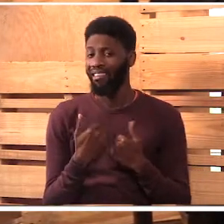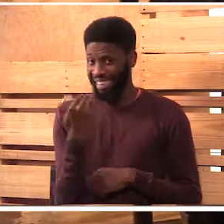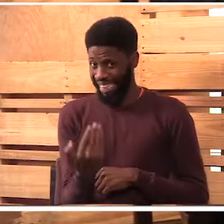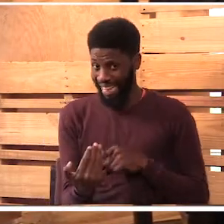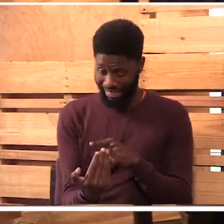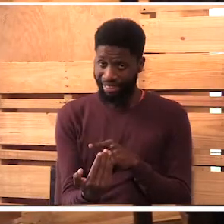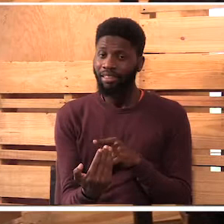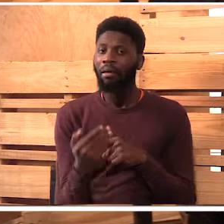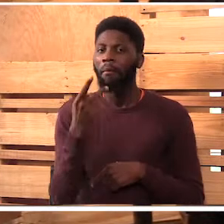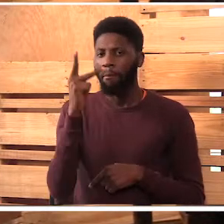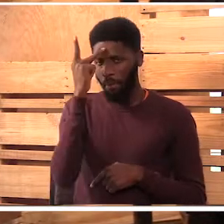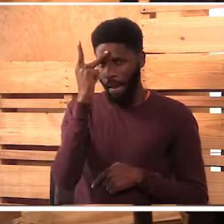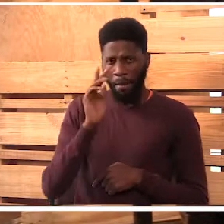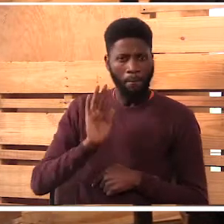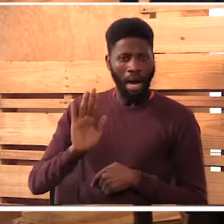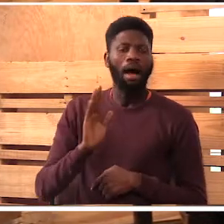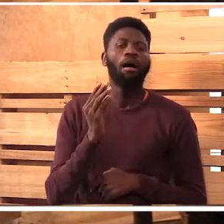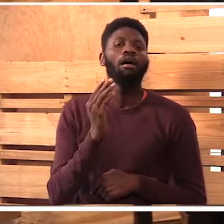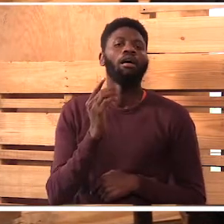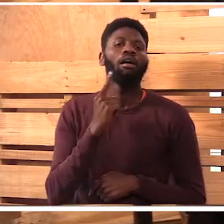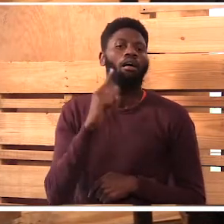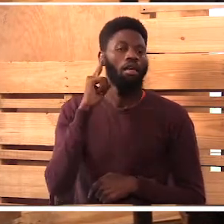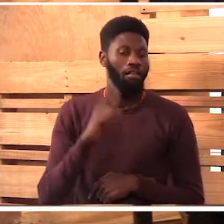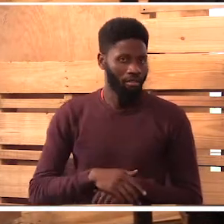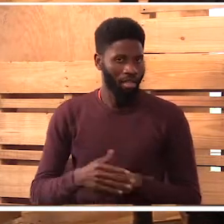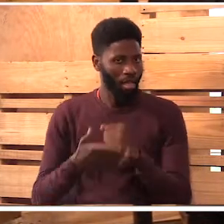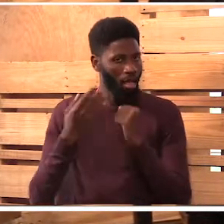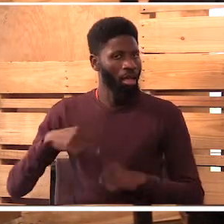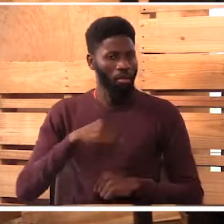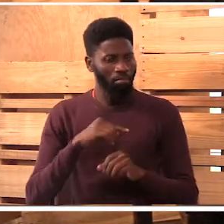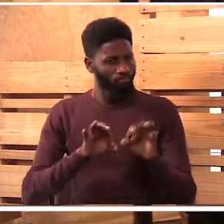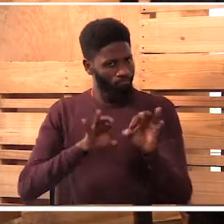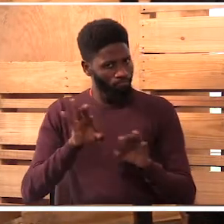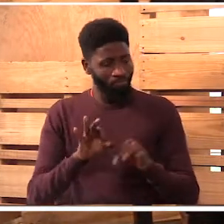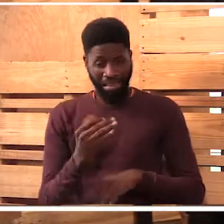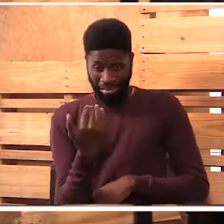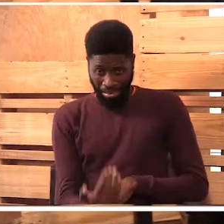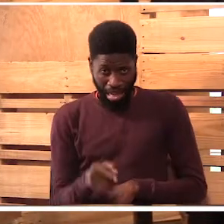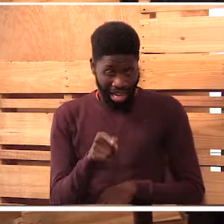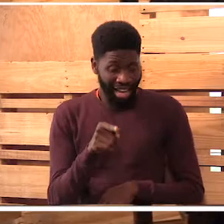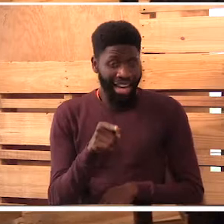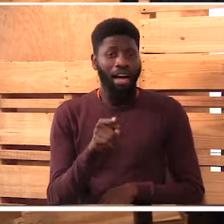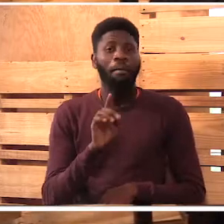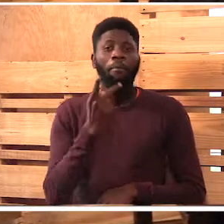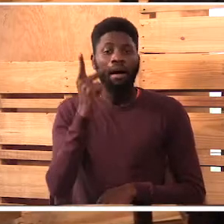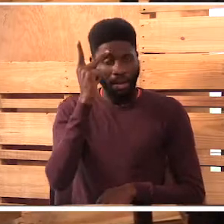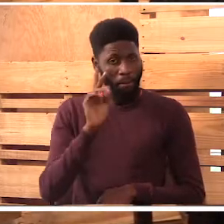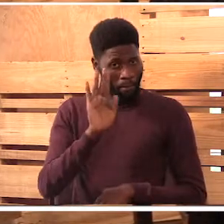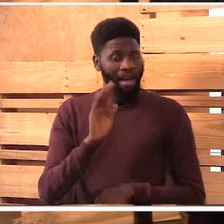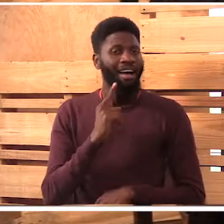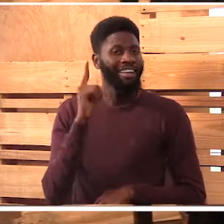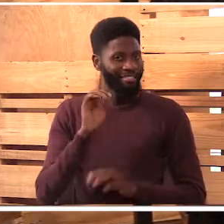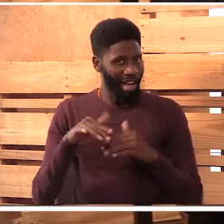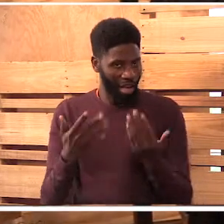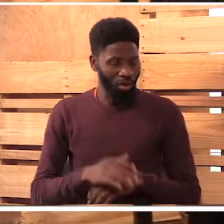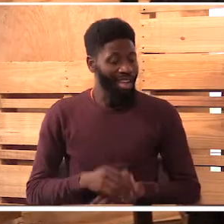by deaf parents who would help us walk through the shoes of a child born by a deaf parent. Her name is Nancy